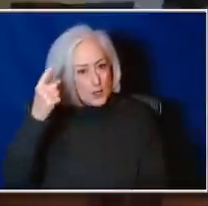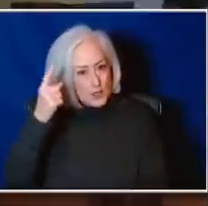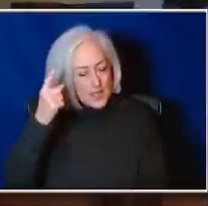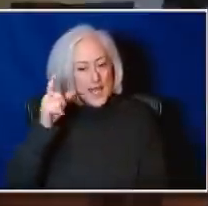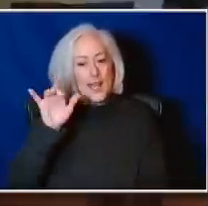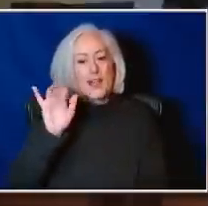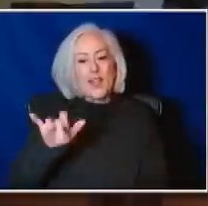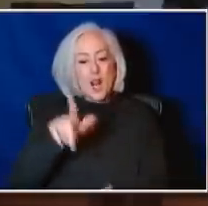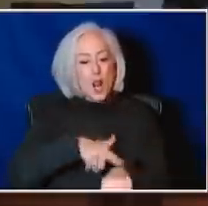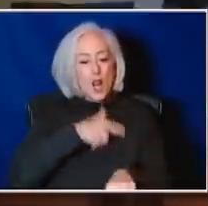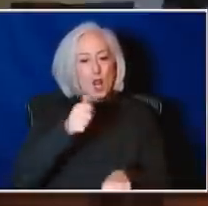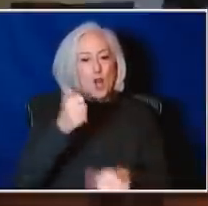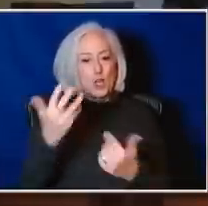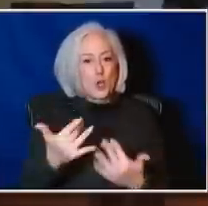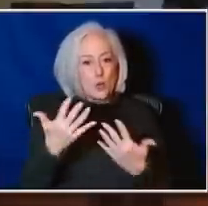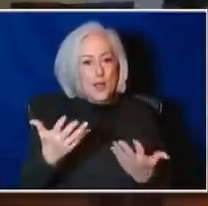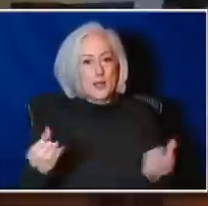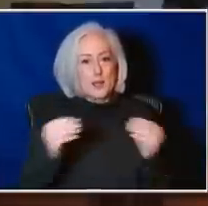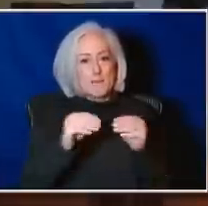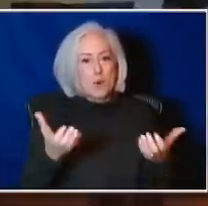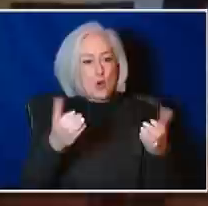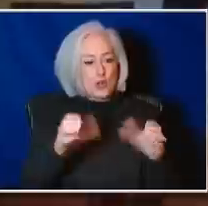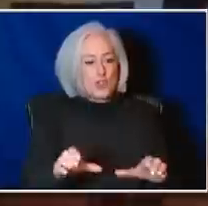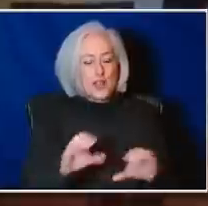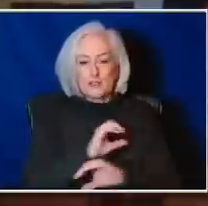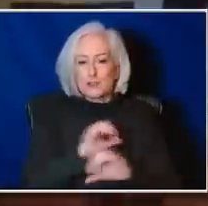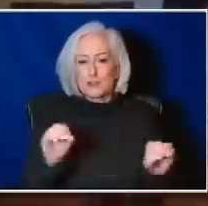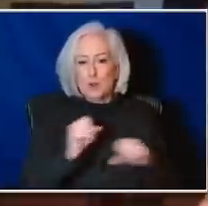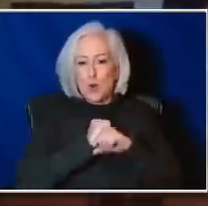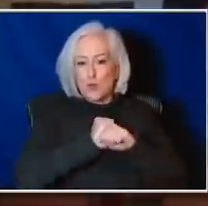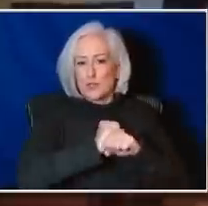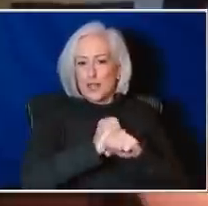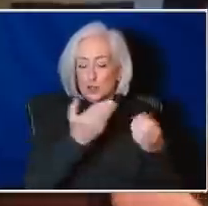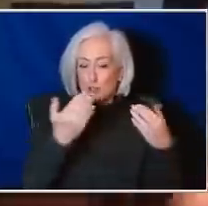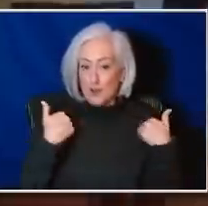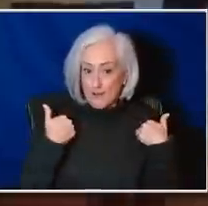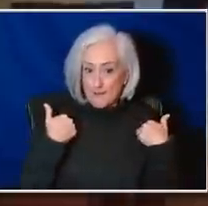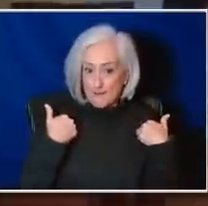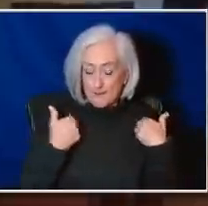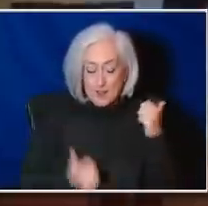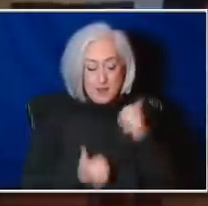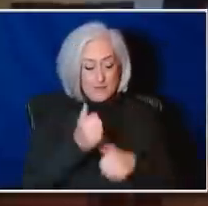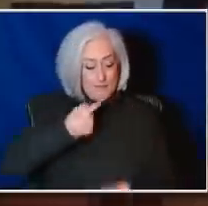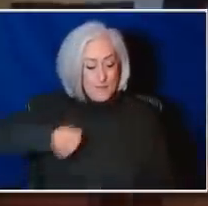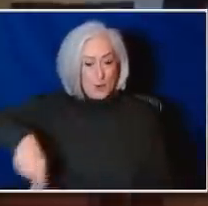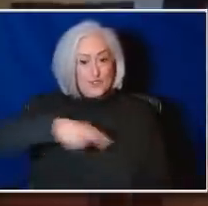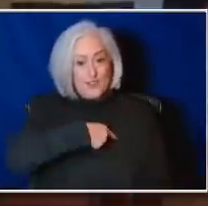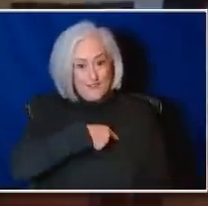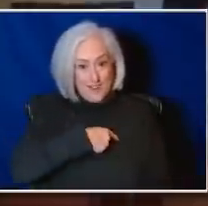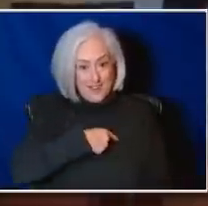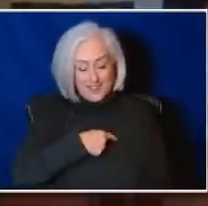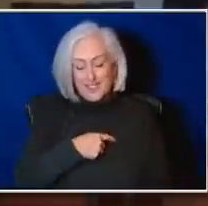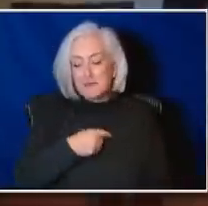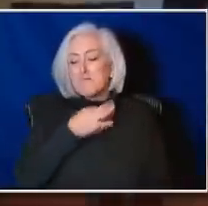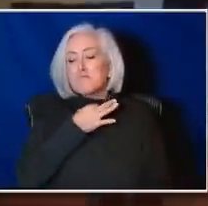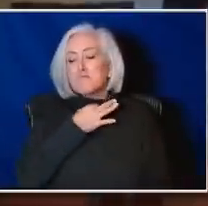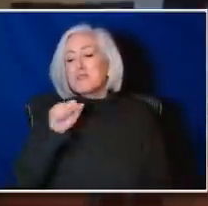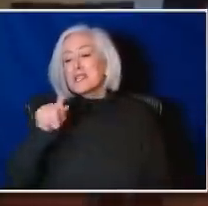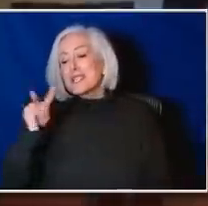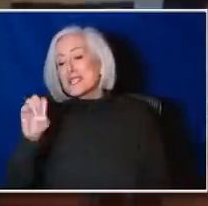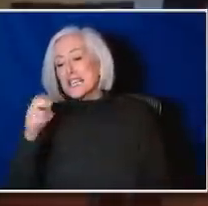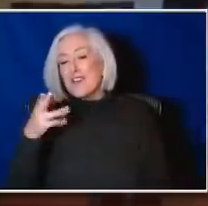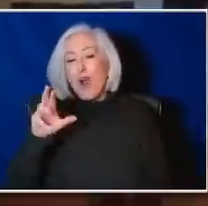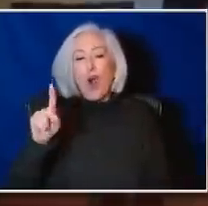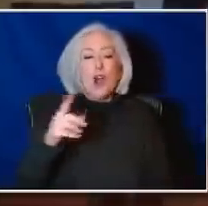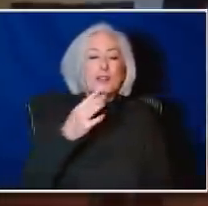longer you wait, the more you're unprotected. And so I think most of us, Stephen Hawk, interested to hear what you say, would